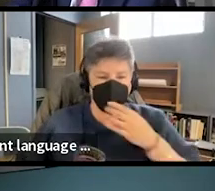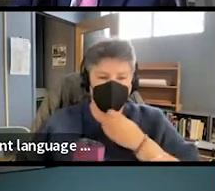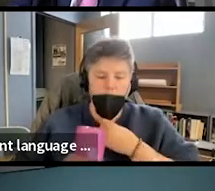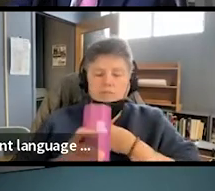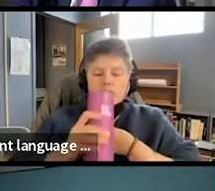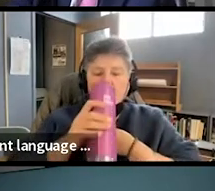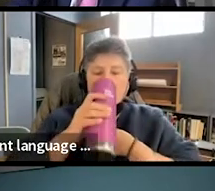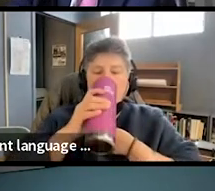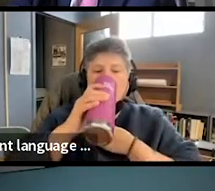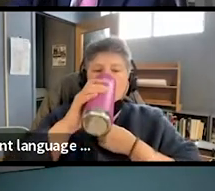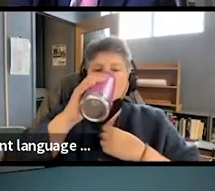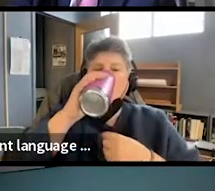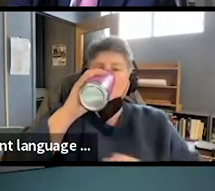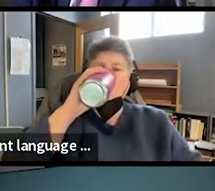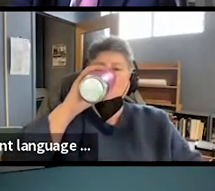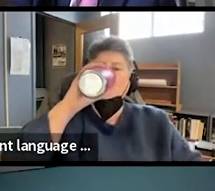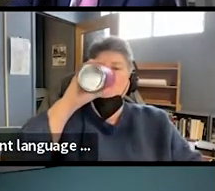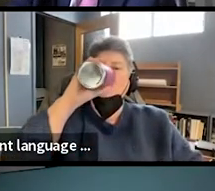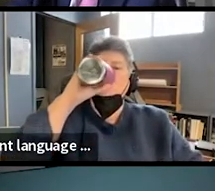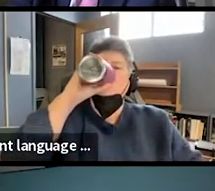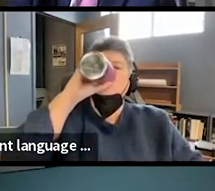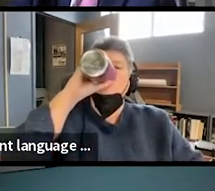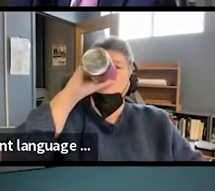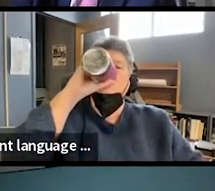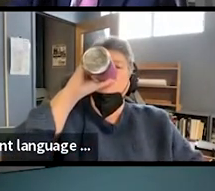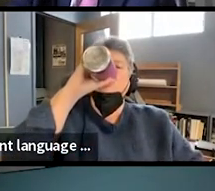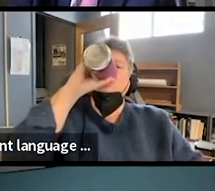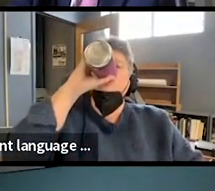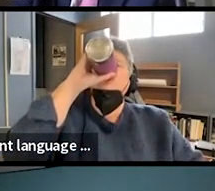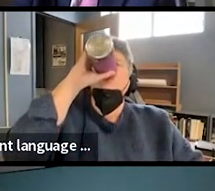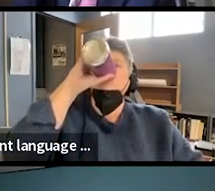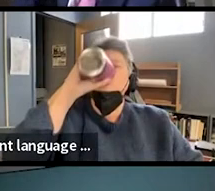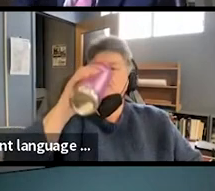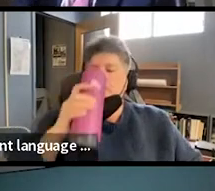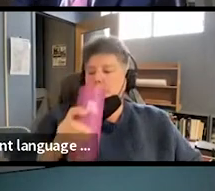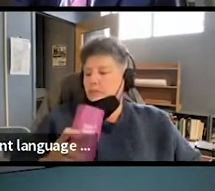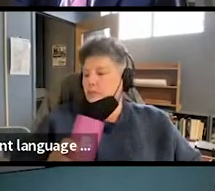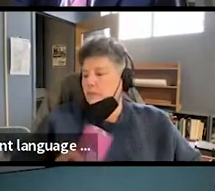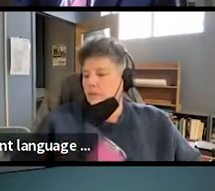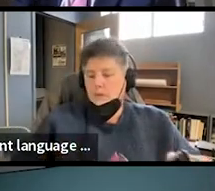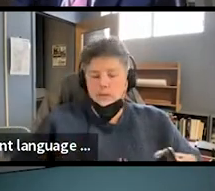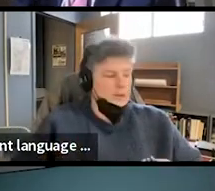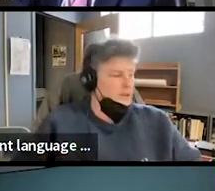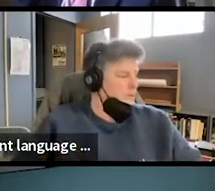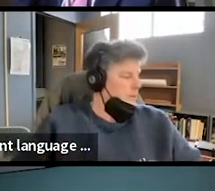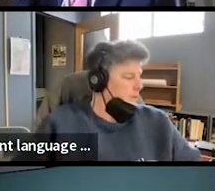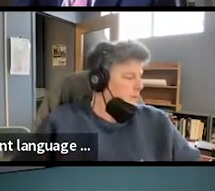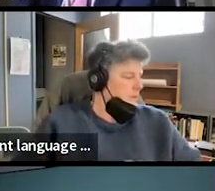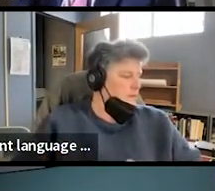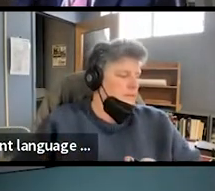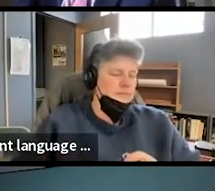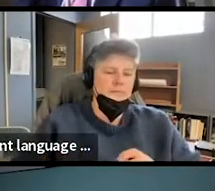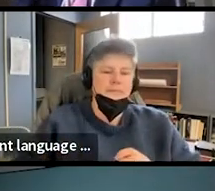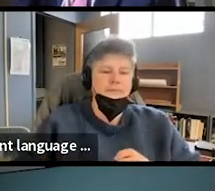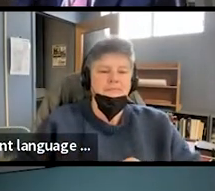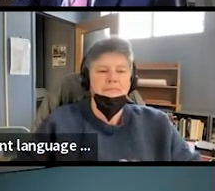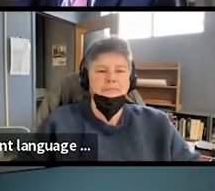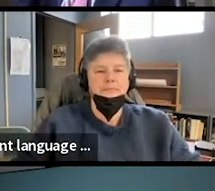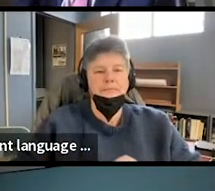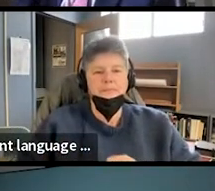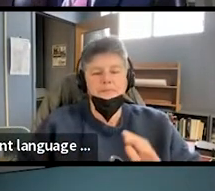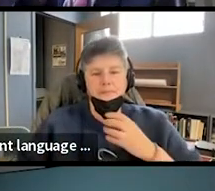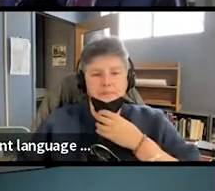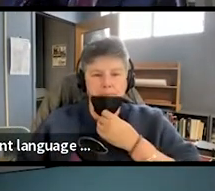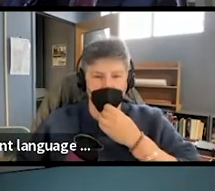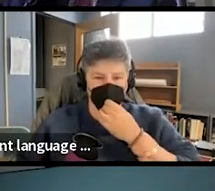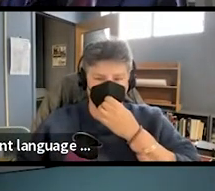filing formal plans and having a tracking system and delivering a report to the legislature that may or may not